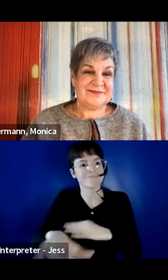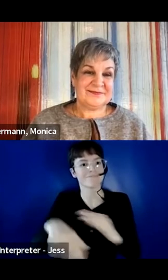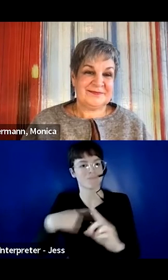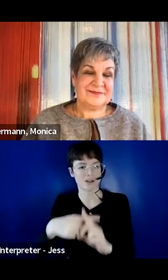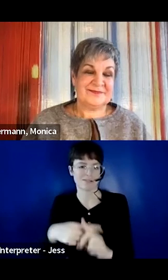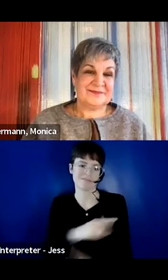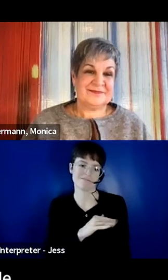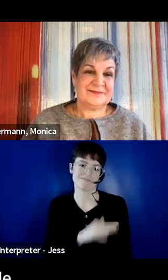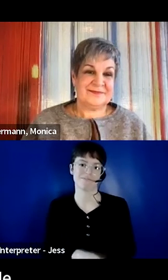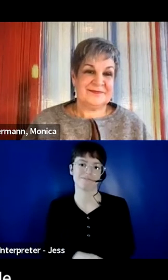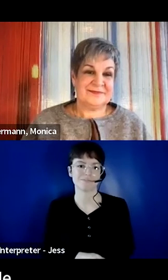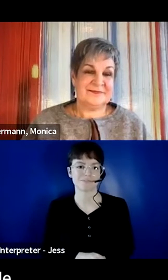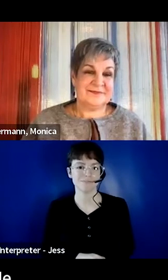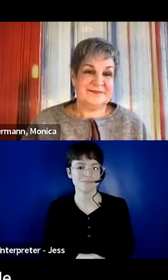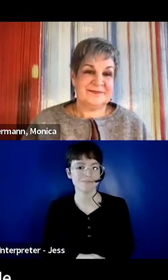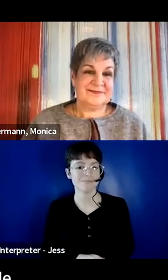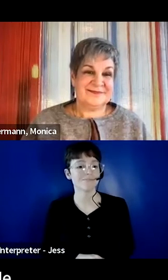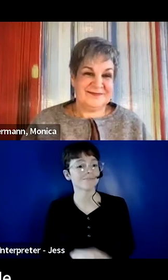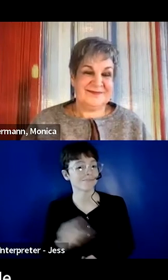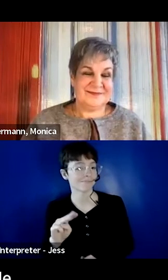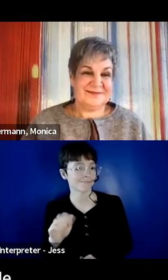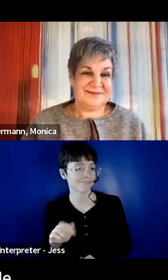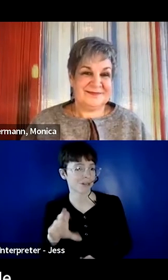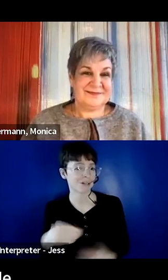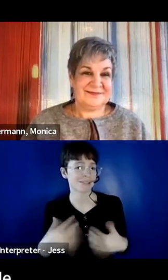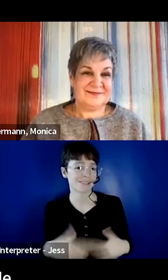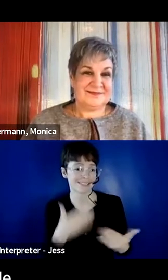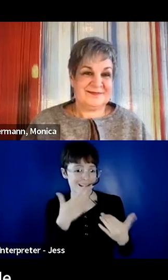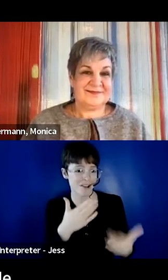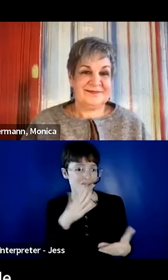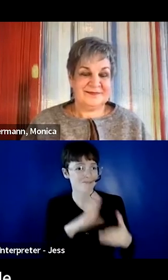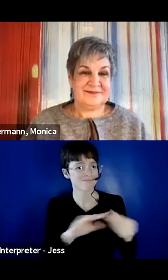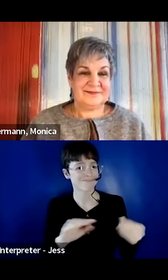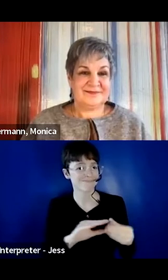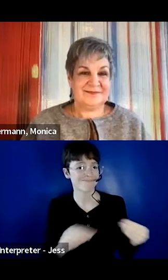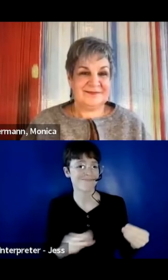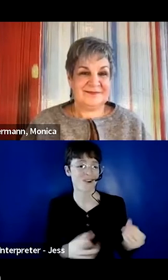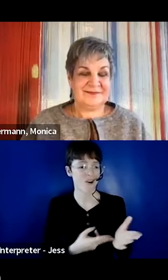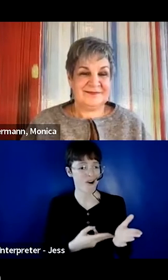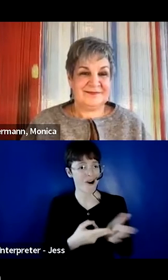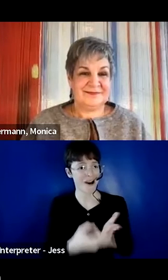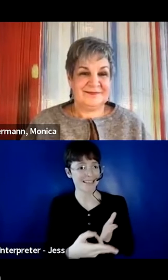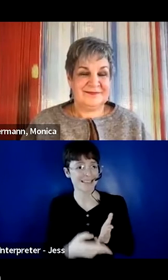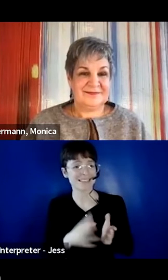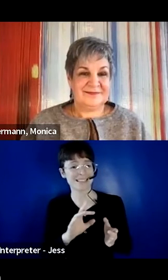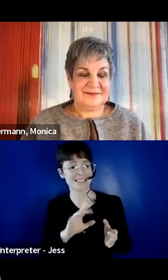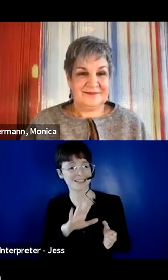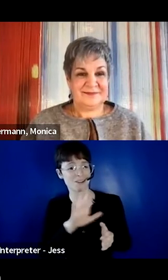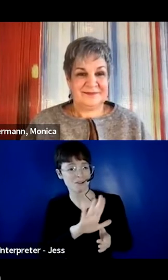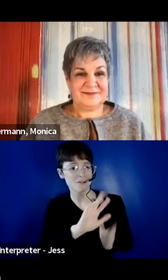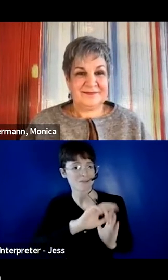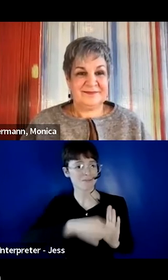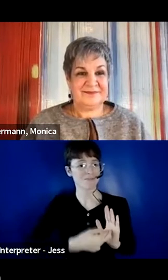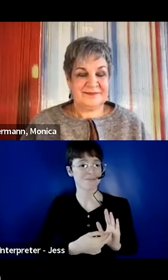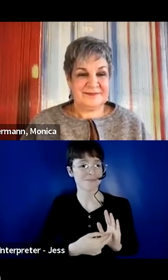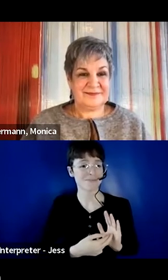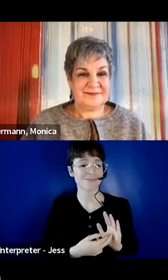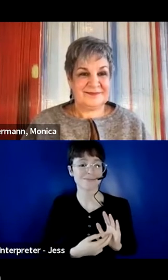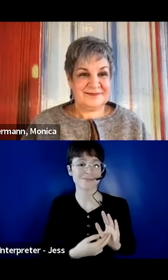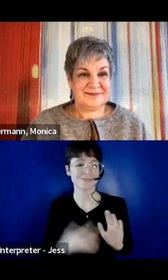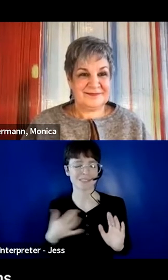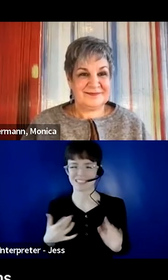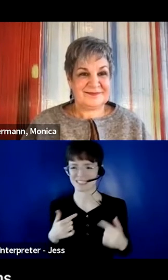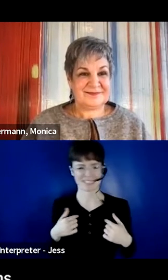You know, thank you for being vulnerable and honest about your role and how you thought that you didn't necessarily have a place to answer the question. But I feel that every single